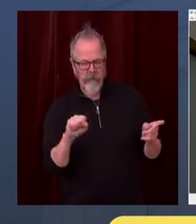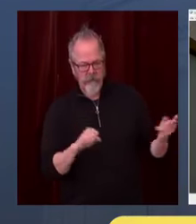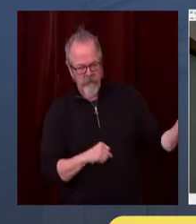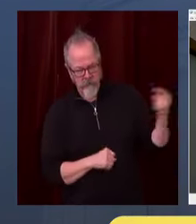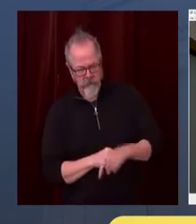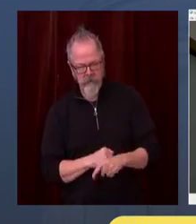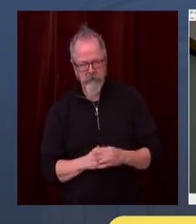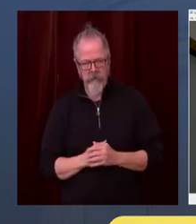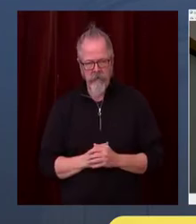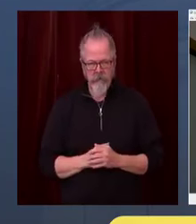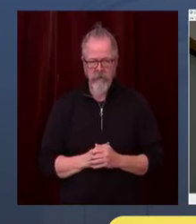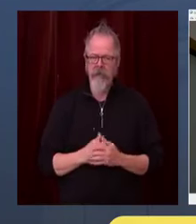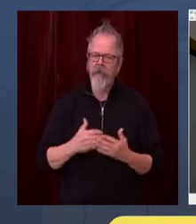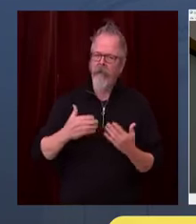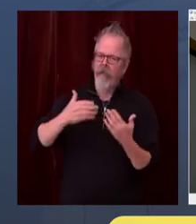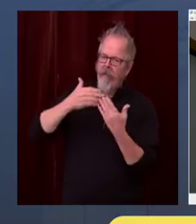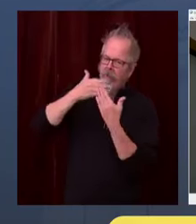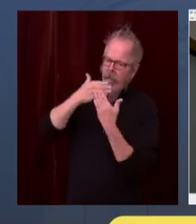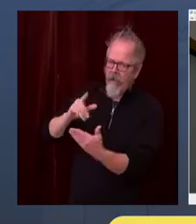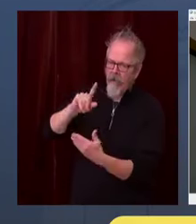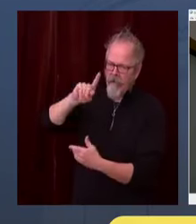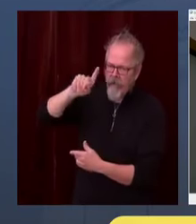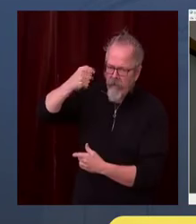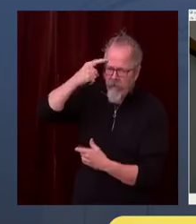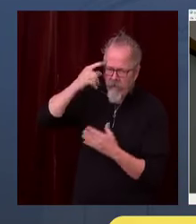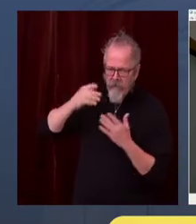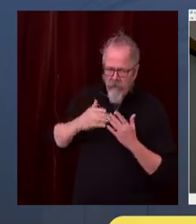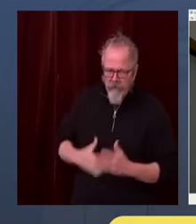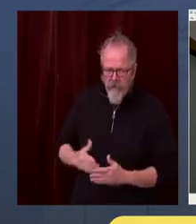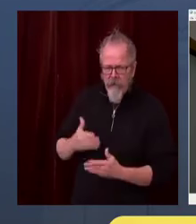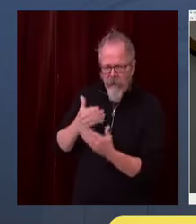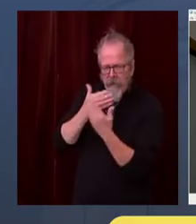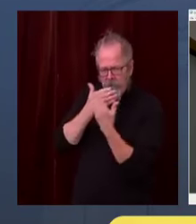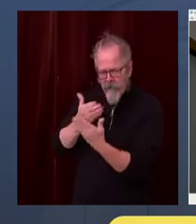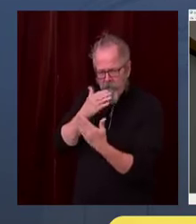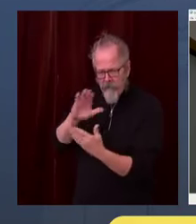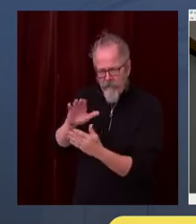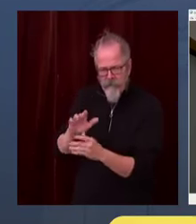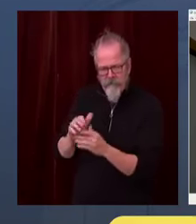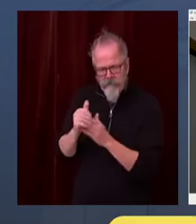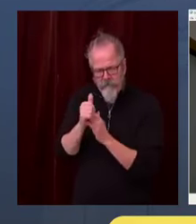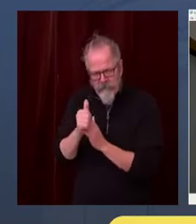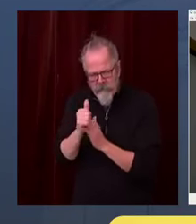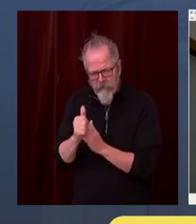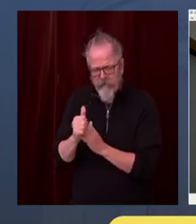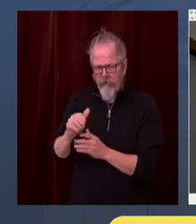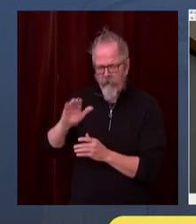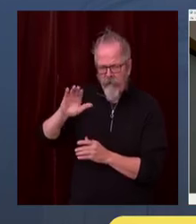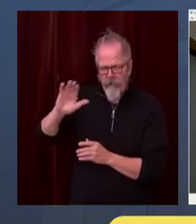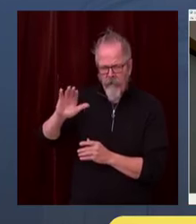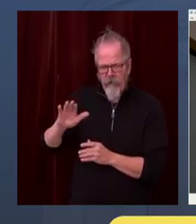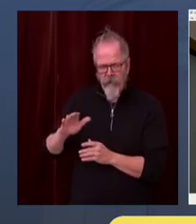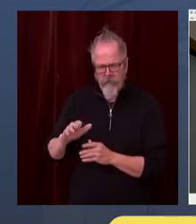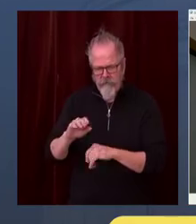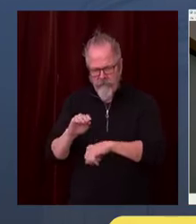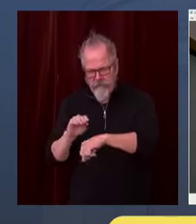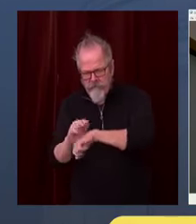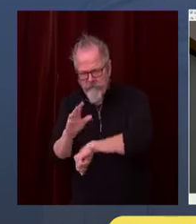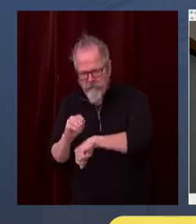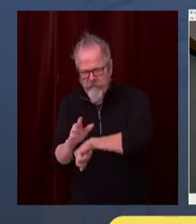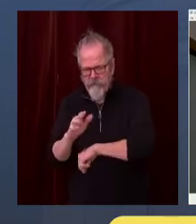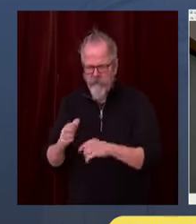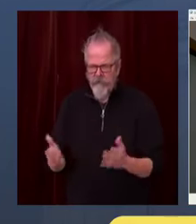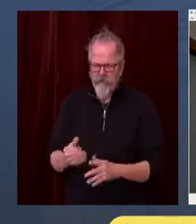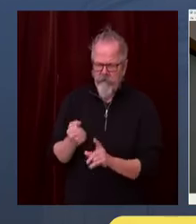grateful that you and our public health officials continue to understand the dangers of COVID-19 for our community. I have the